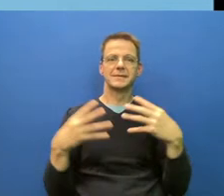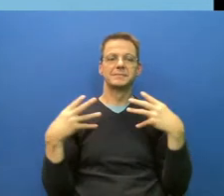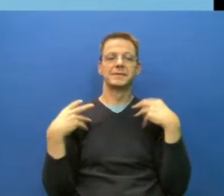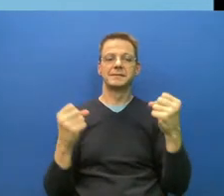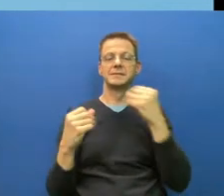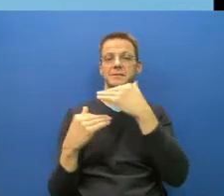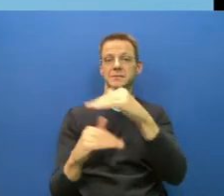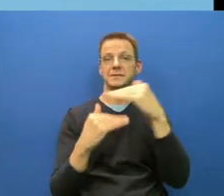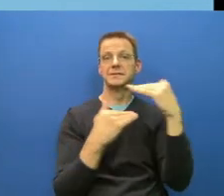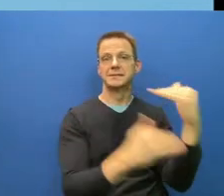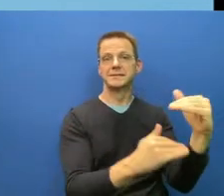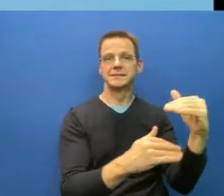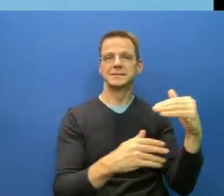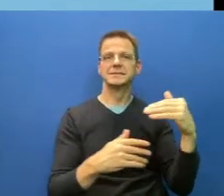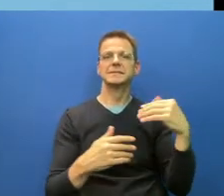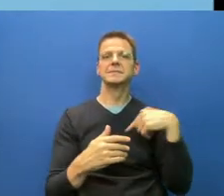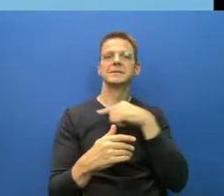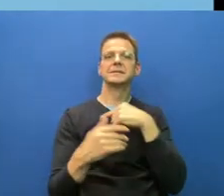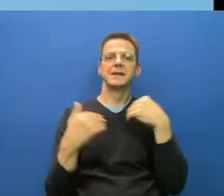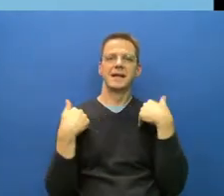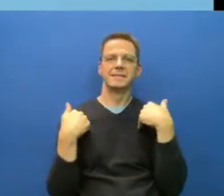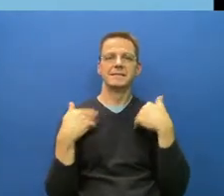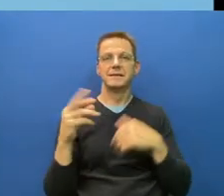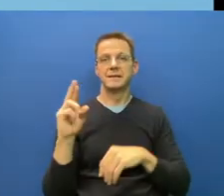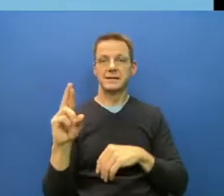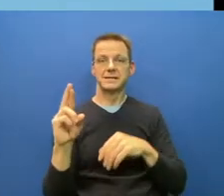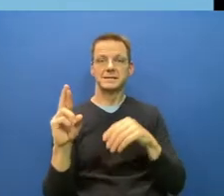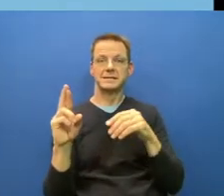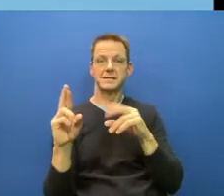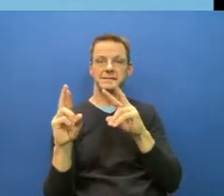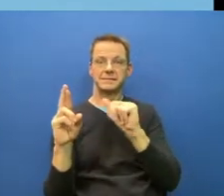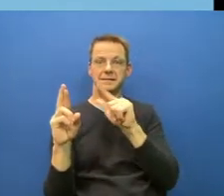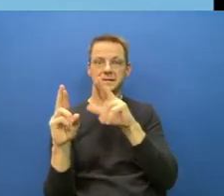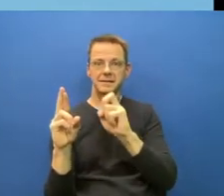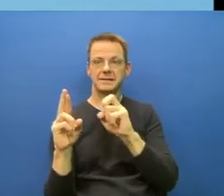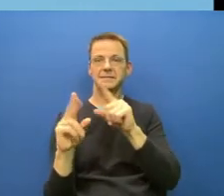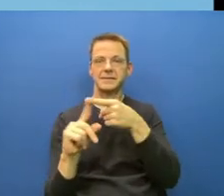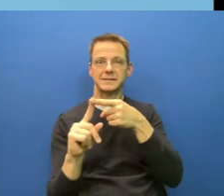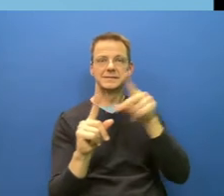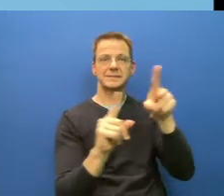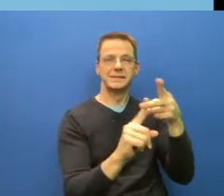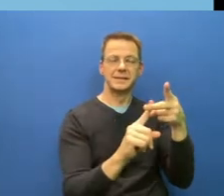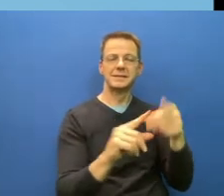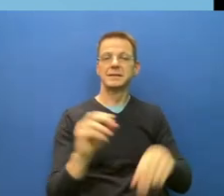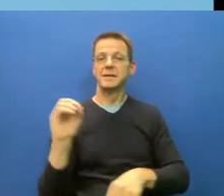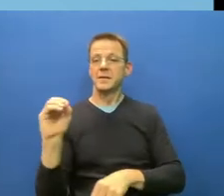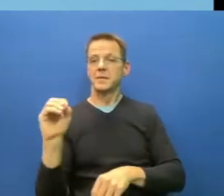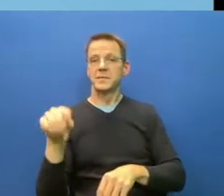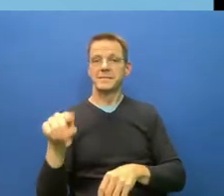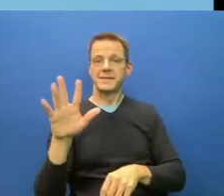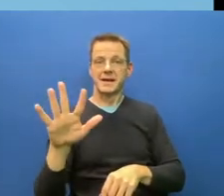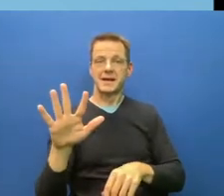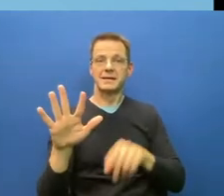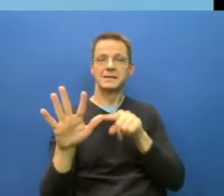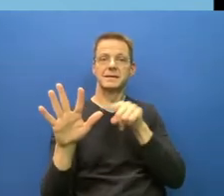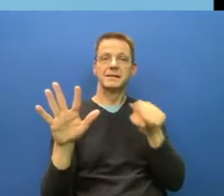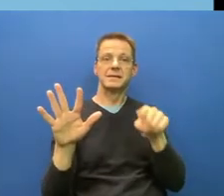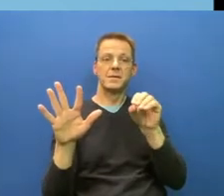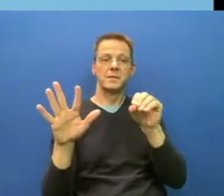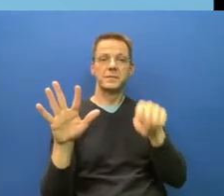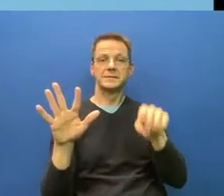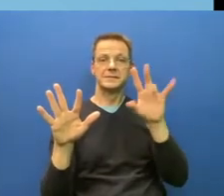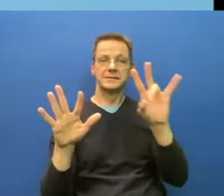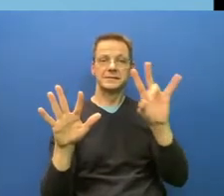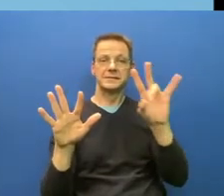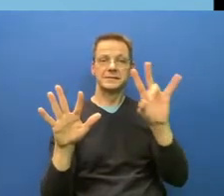many jurisdictions between 0.5 and 0.7. We did it without vaccines and it would, and really had a, we had a, in many